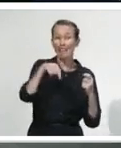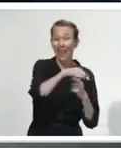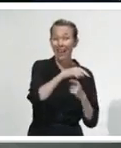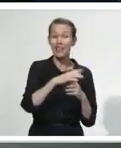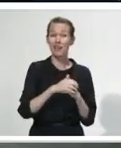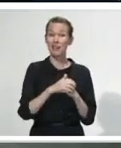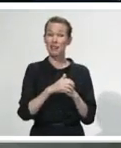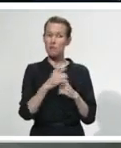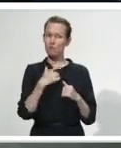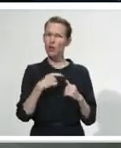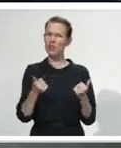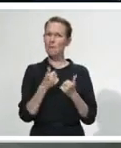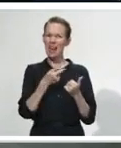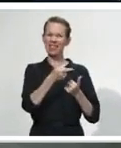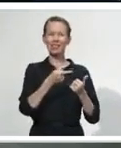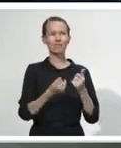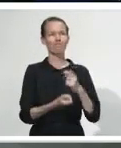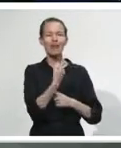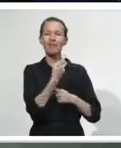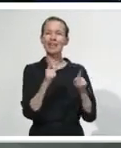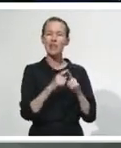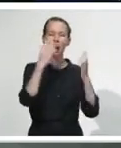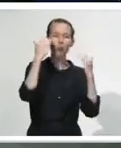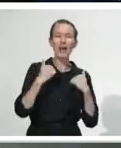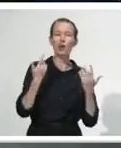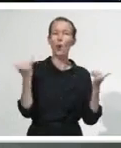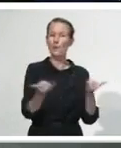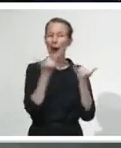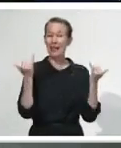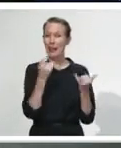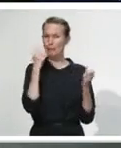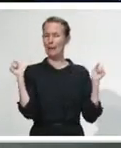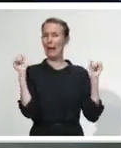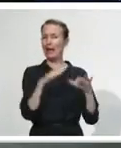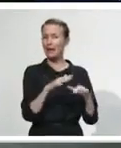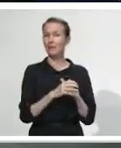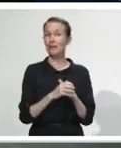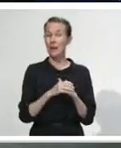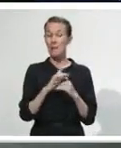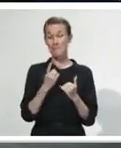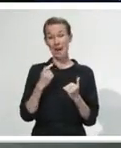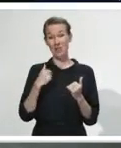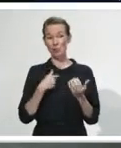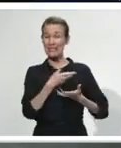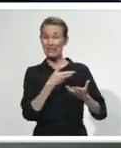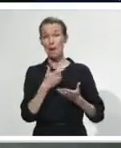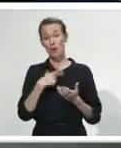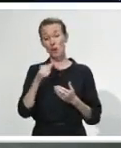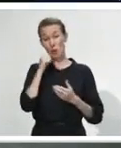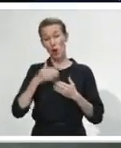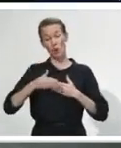of people, just to try and prepare ourselves for some of those different alert levels. But do expect that to be part of our reality in the near term.